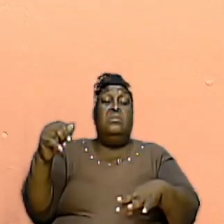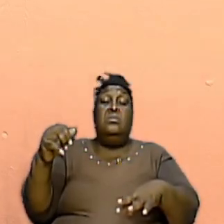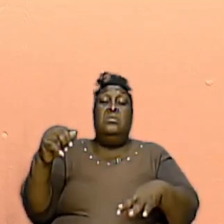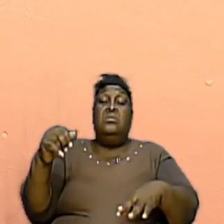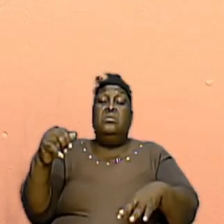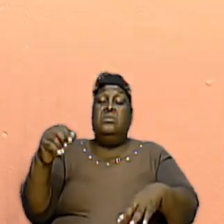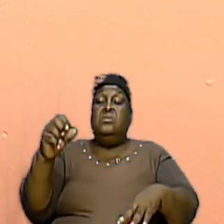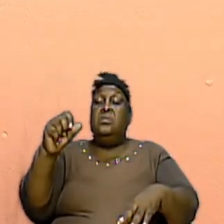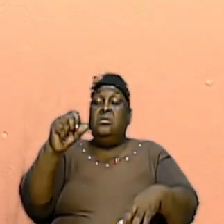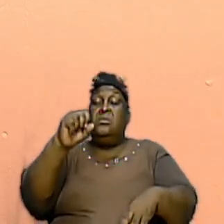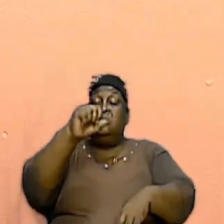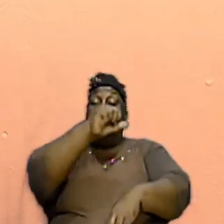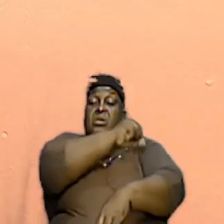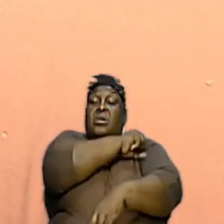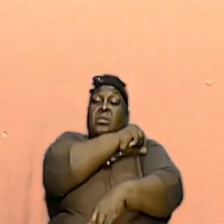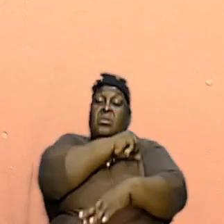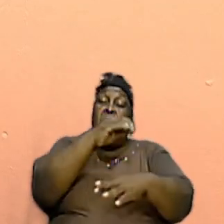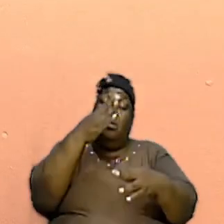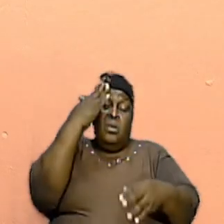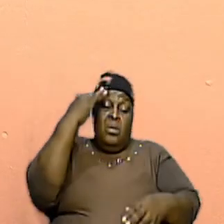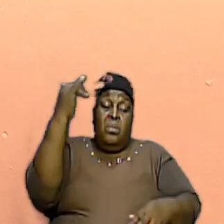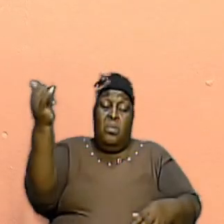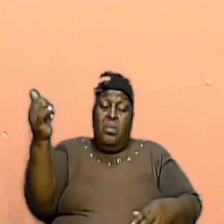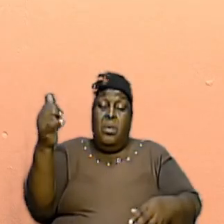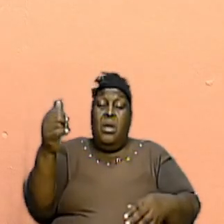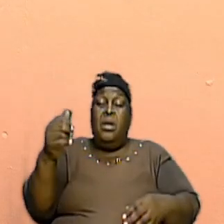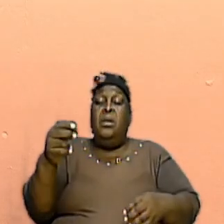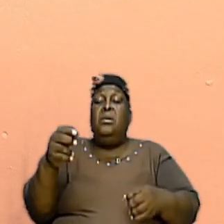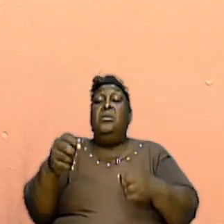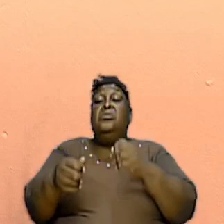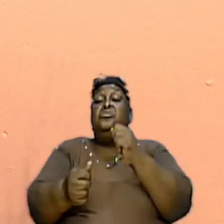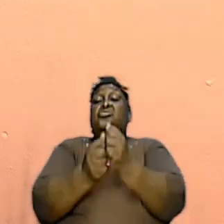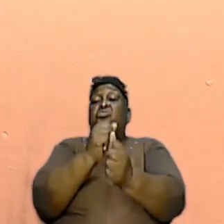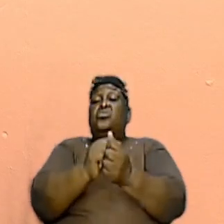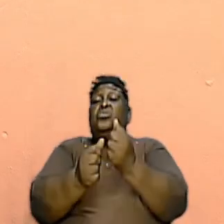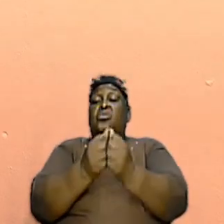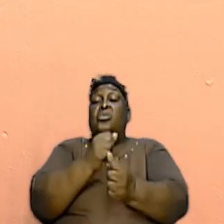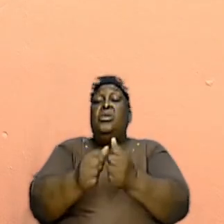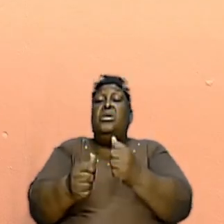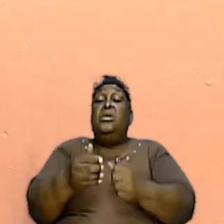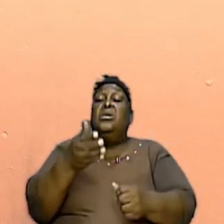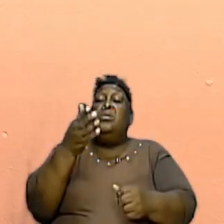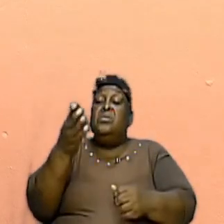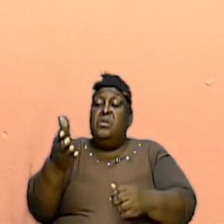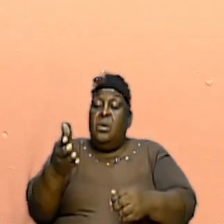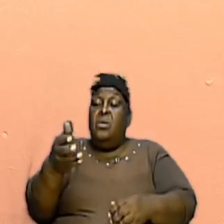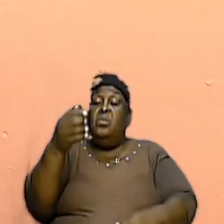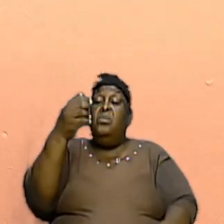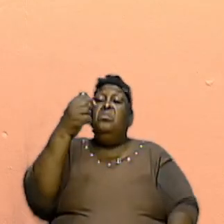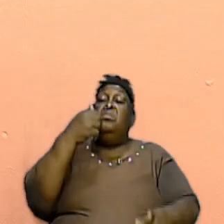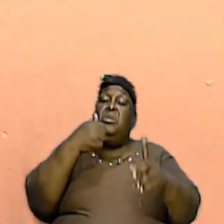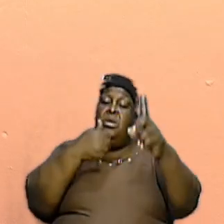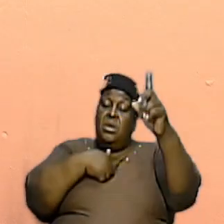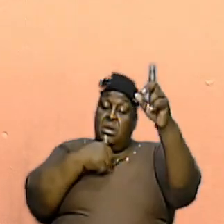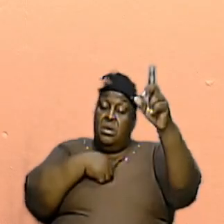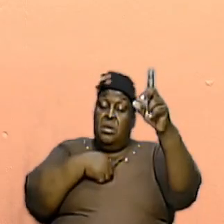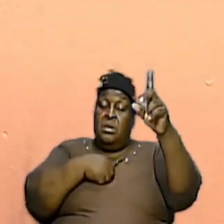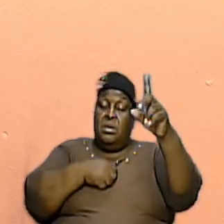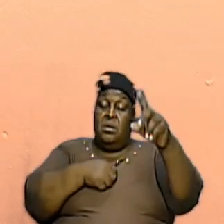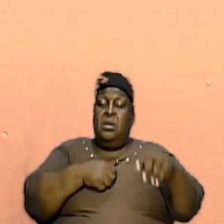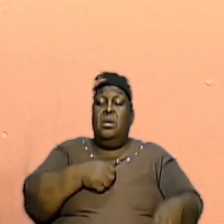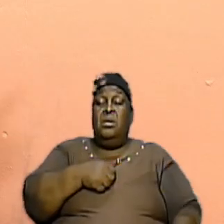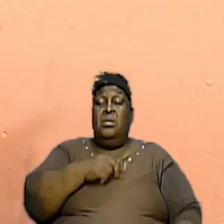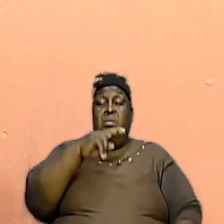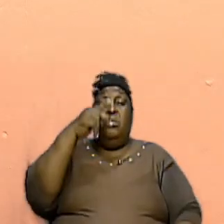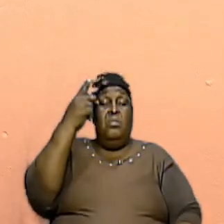why persecutest thou me I want us to realize that Paul